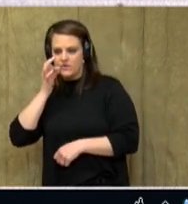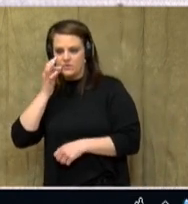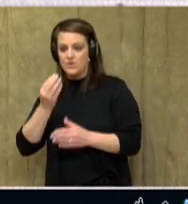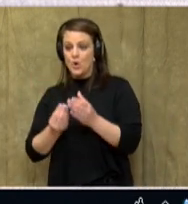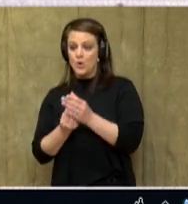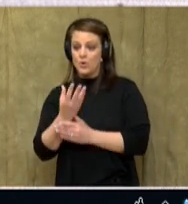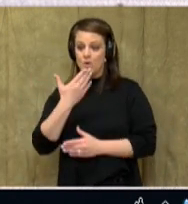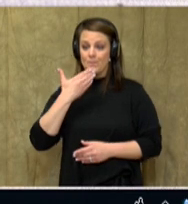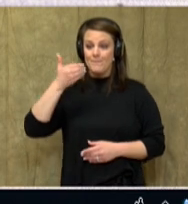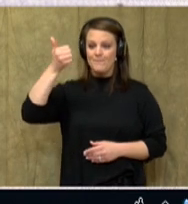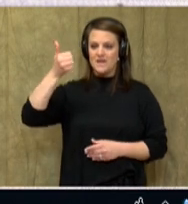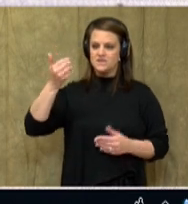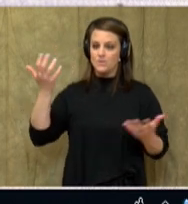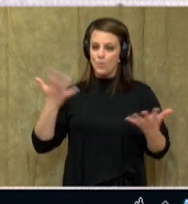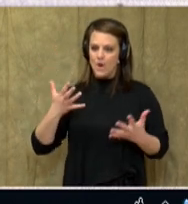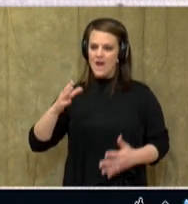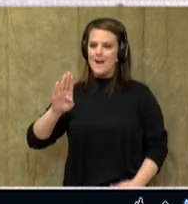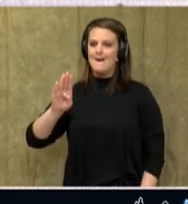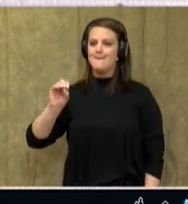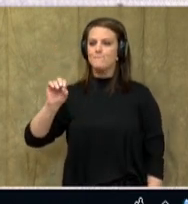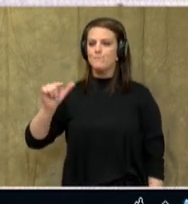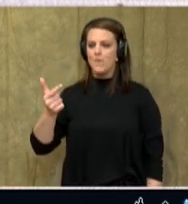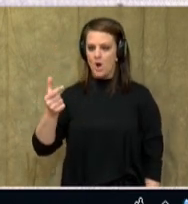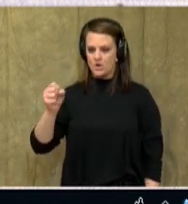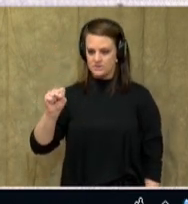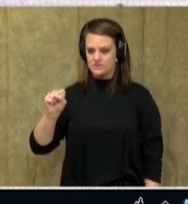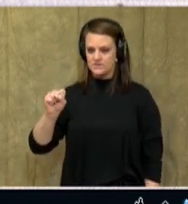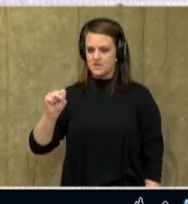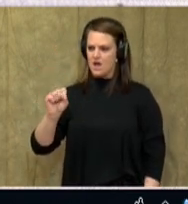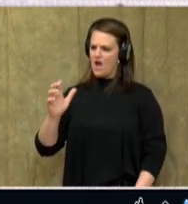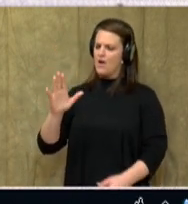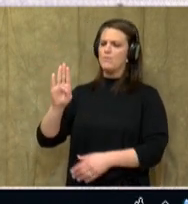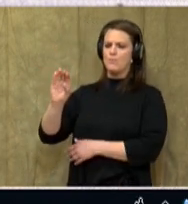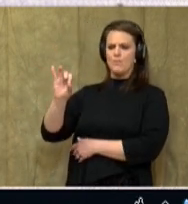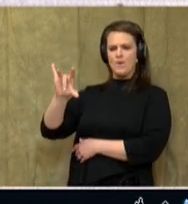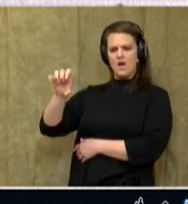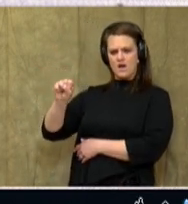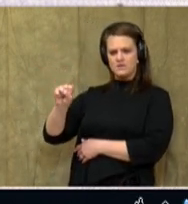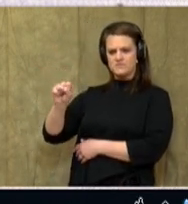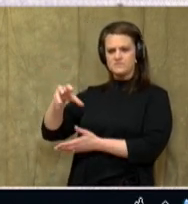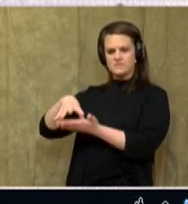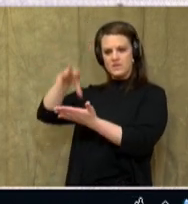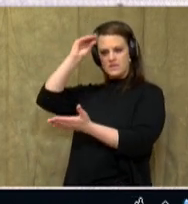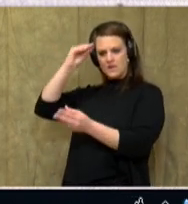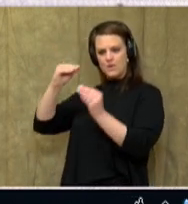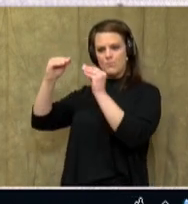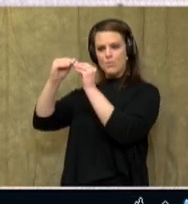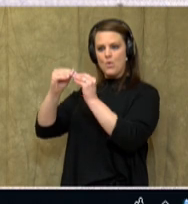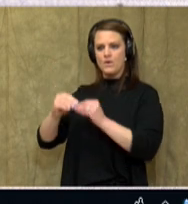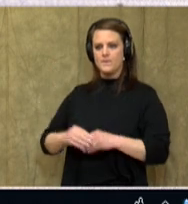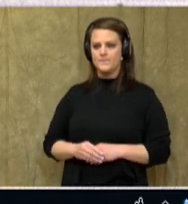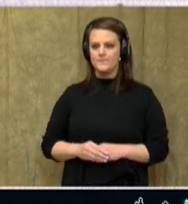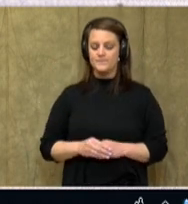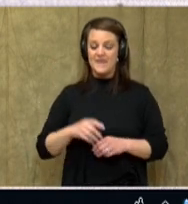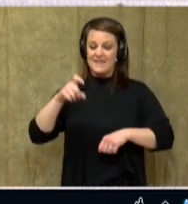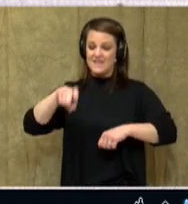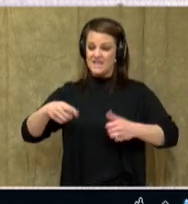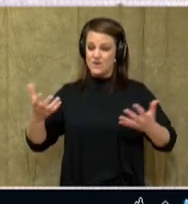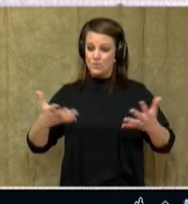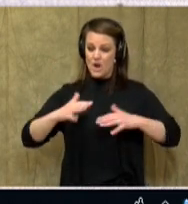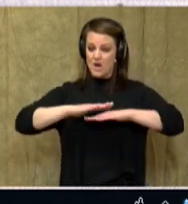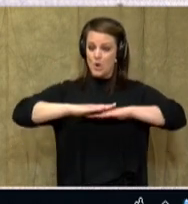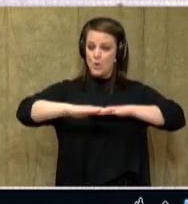best in bogs. Oh, now we're going to find out more about bogs. They need an acid peat soil,